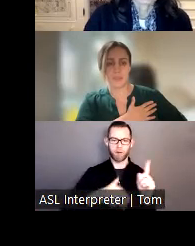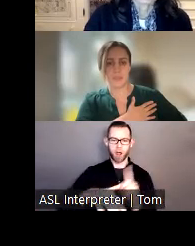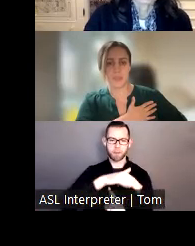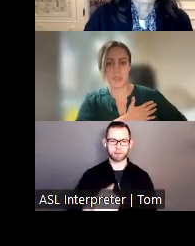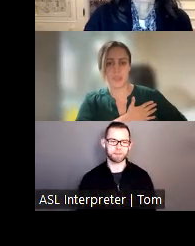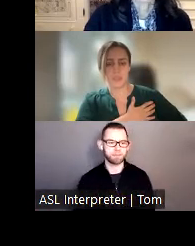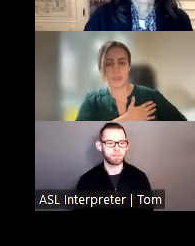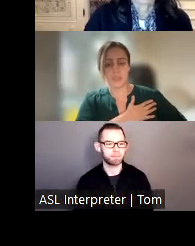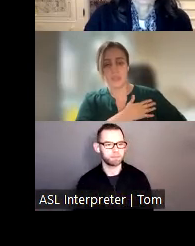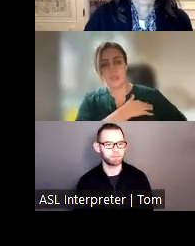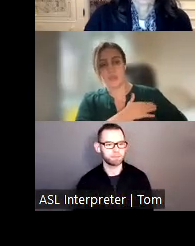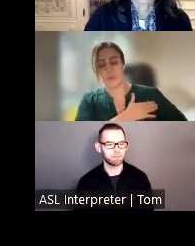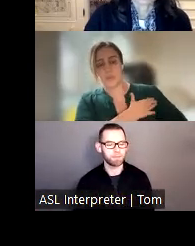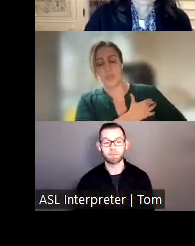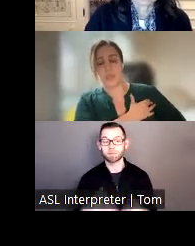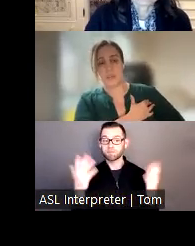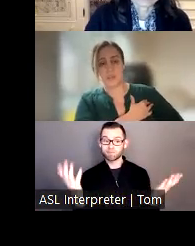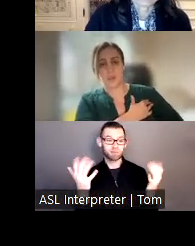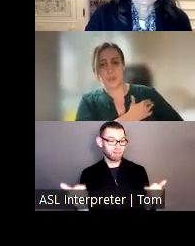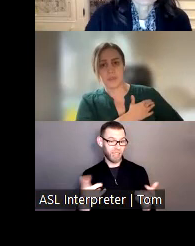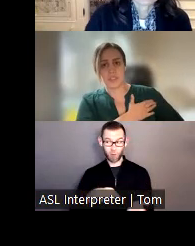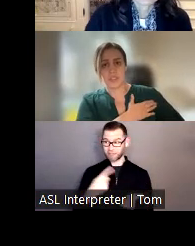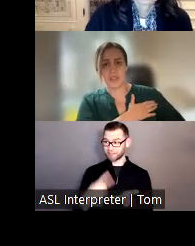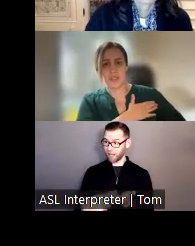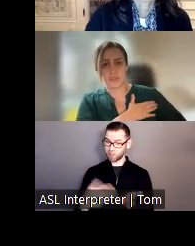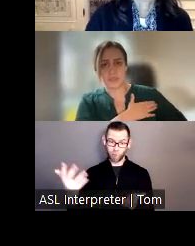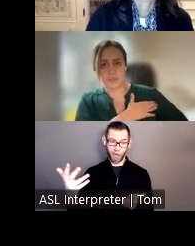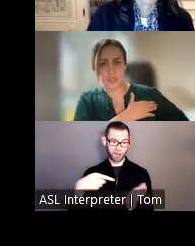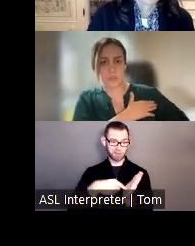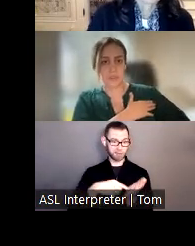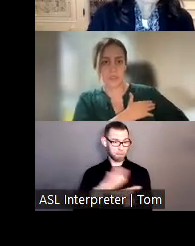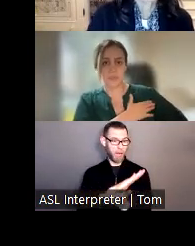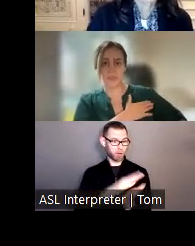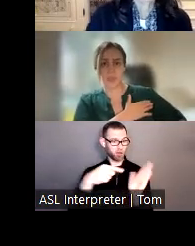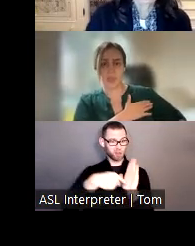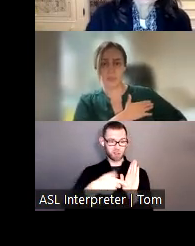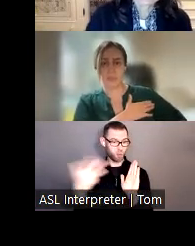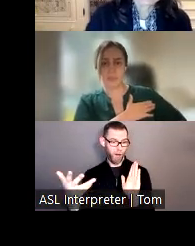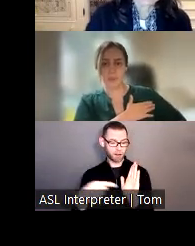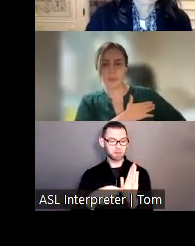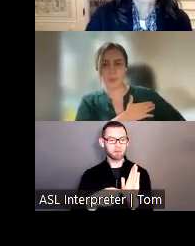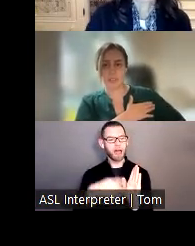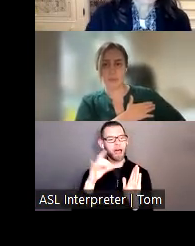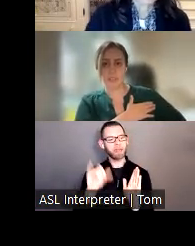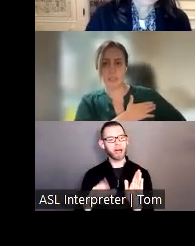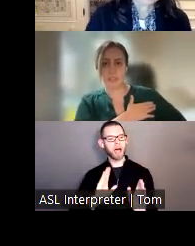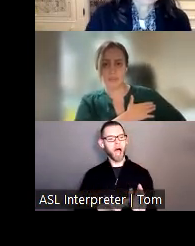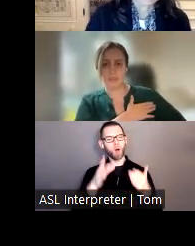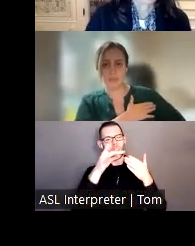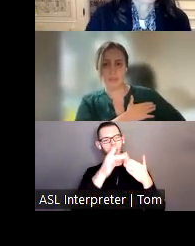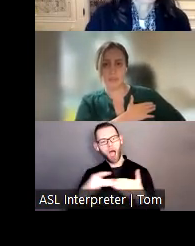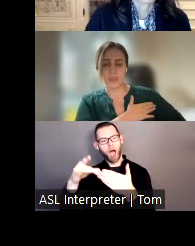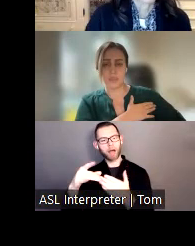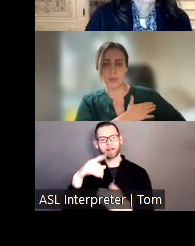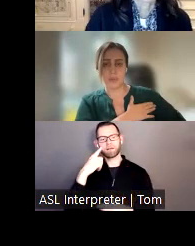What is the document that we are discussing today? It's primarily a guidance document for state